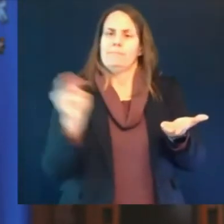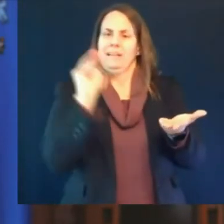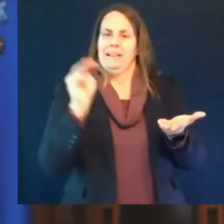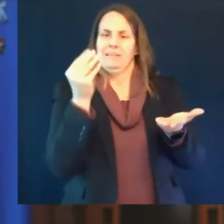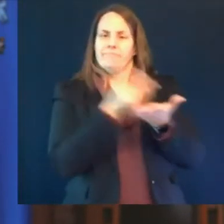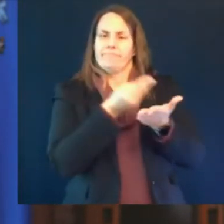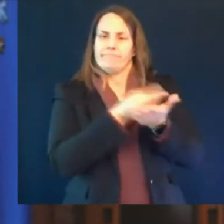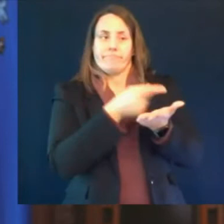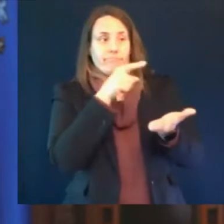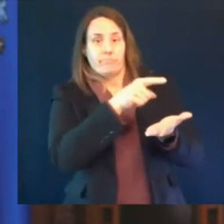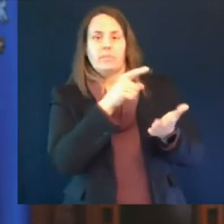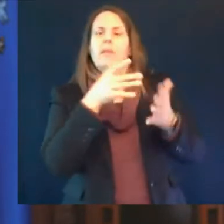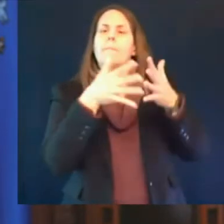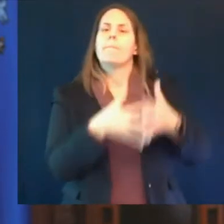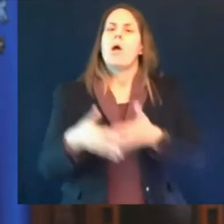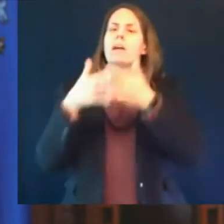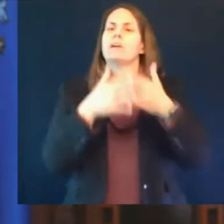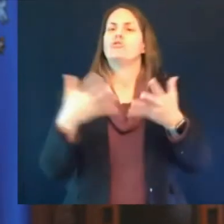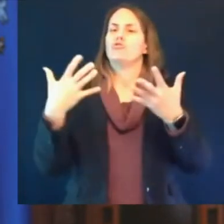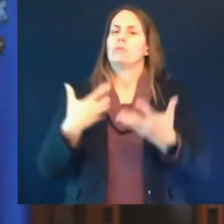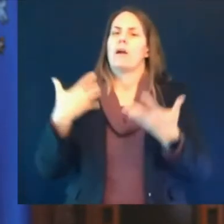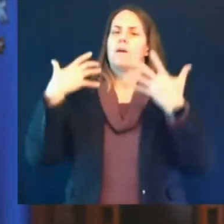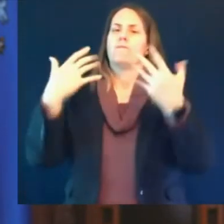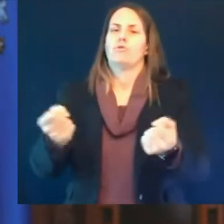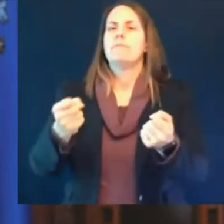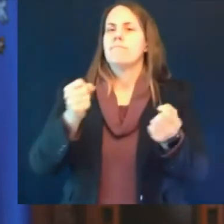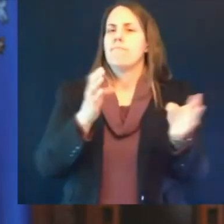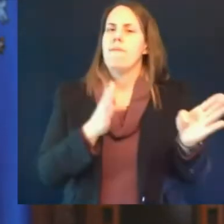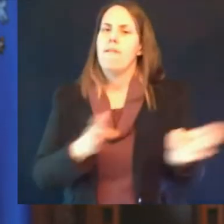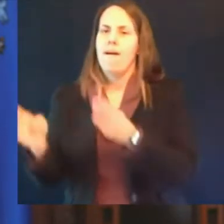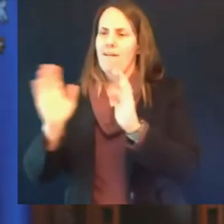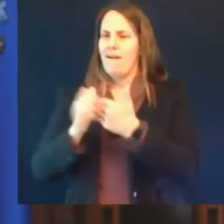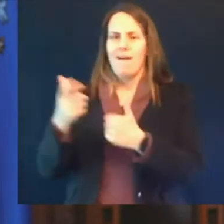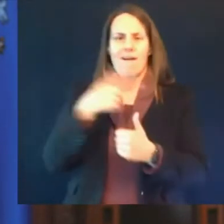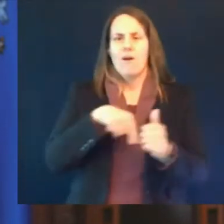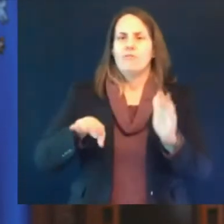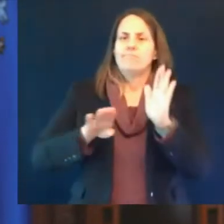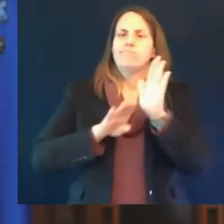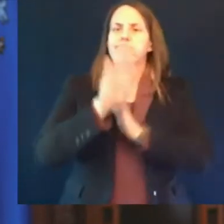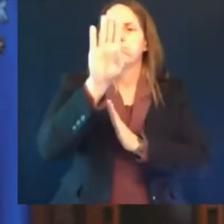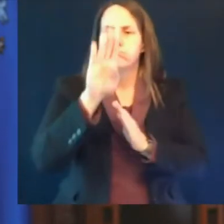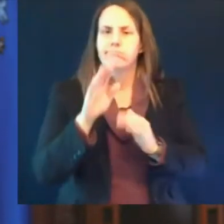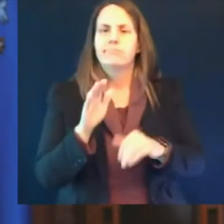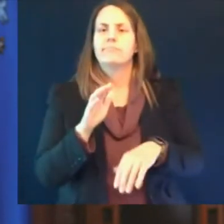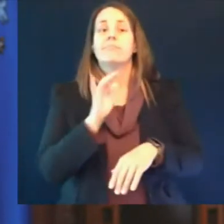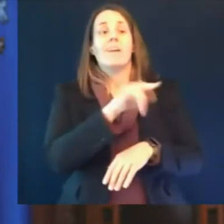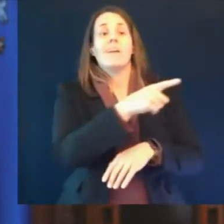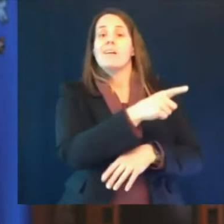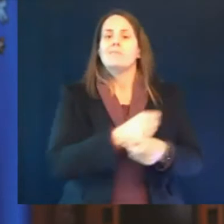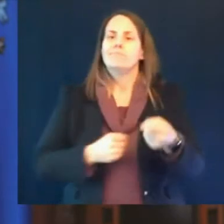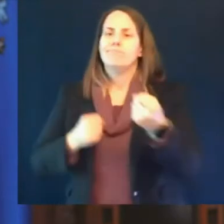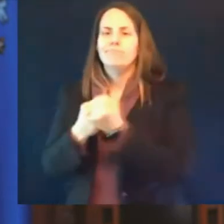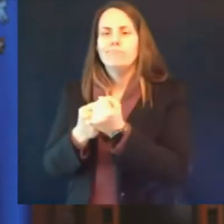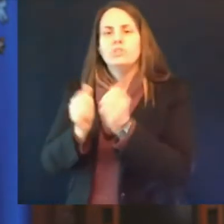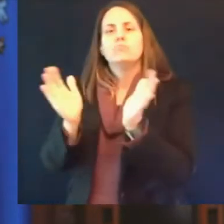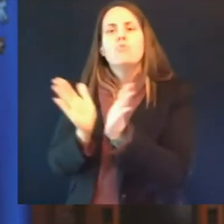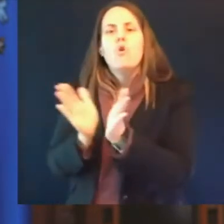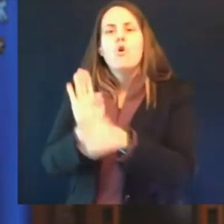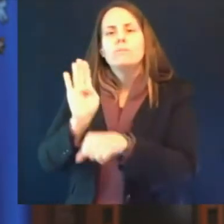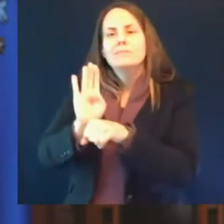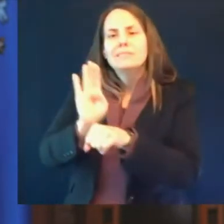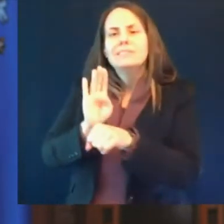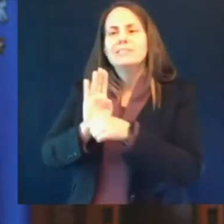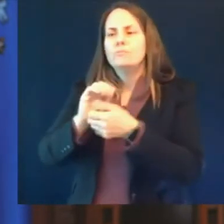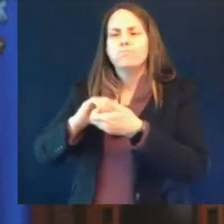with targeted recovery efforts for small businesses and partnerships with community organizations to promote an